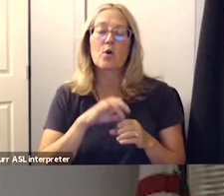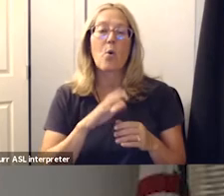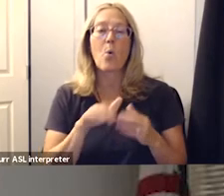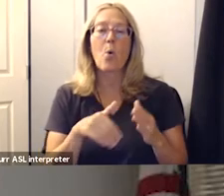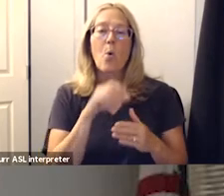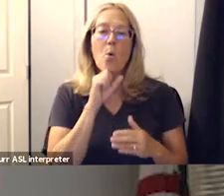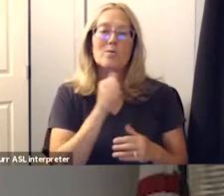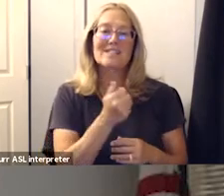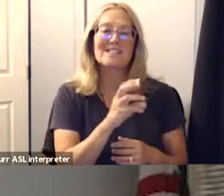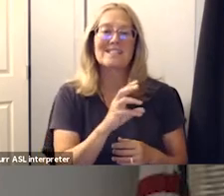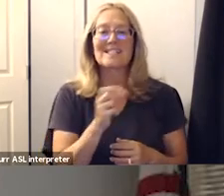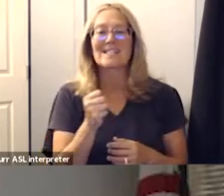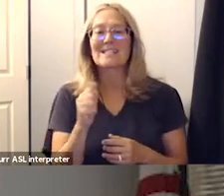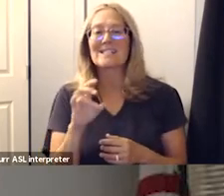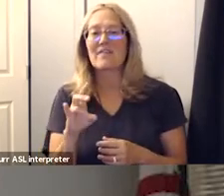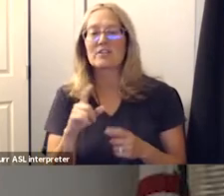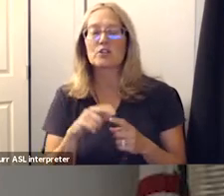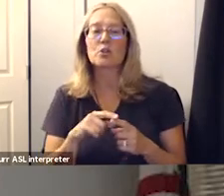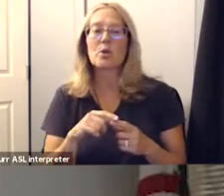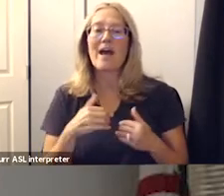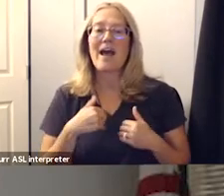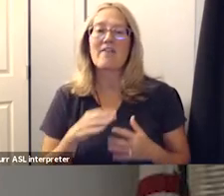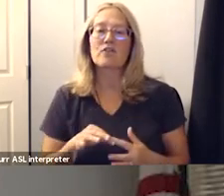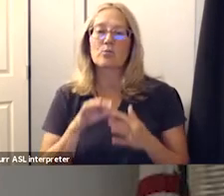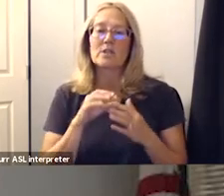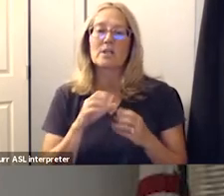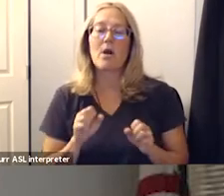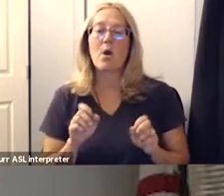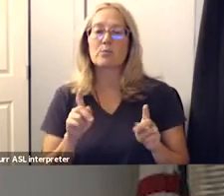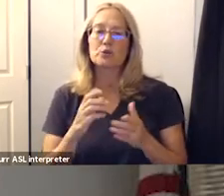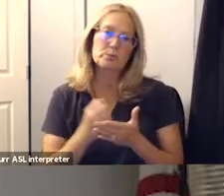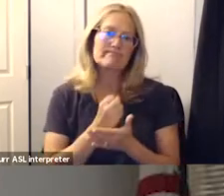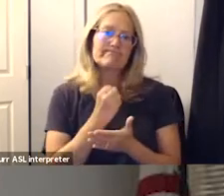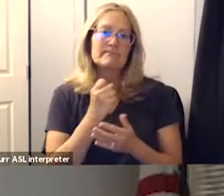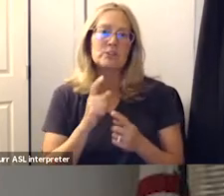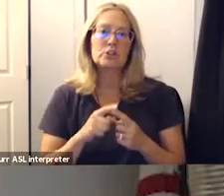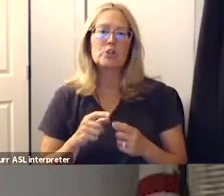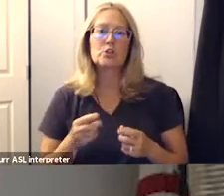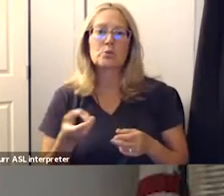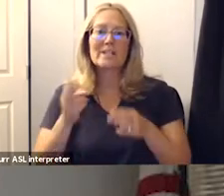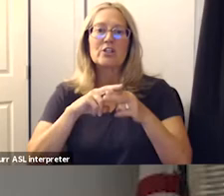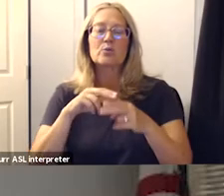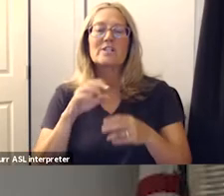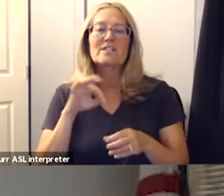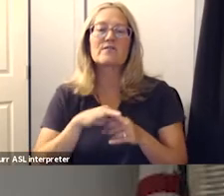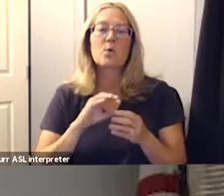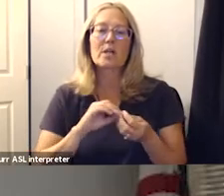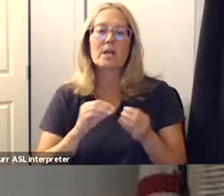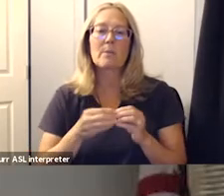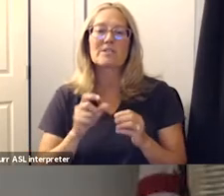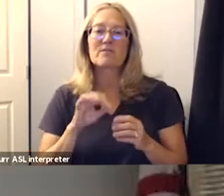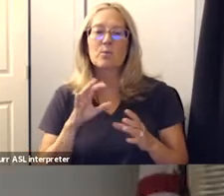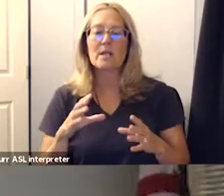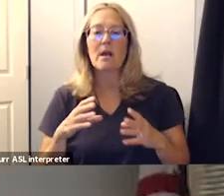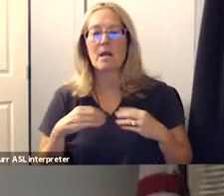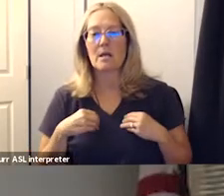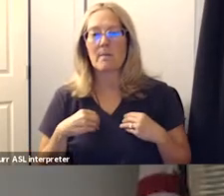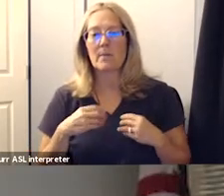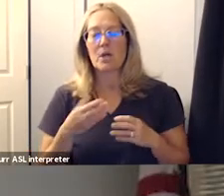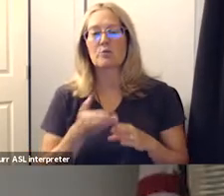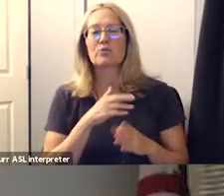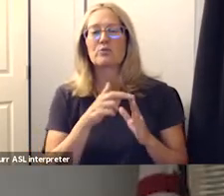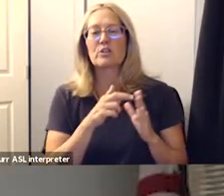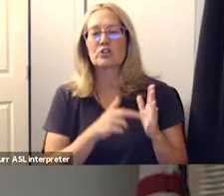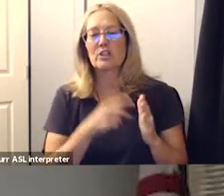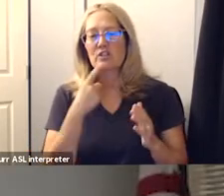17 year olds we have a unique opportunity to increase our dismal youth voting members if we adopt pre-registration to